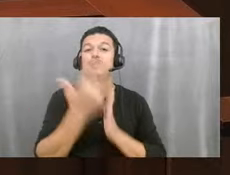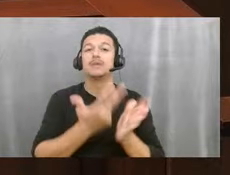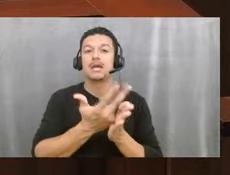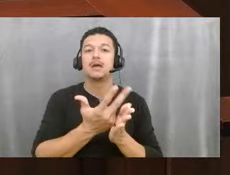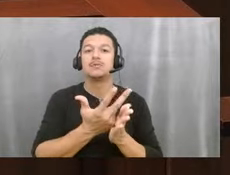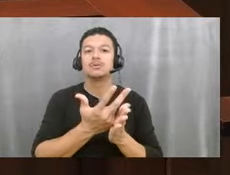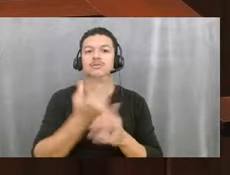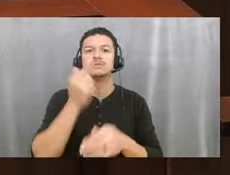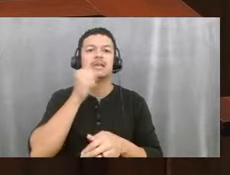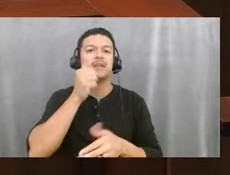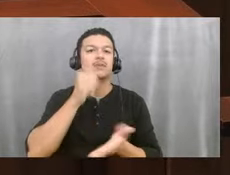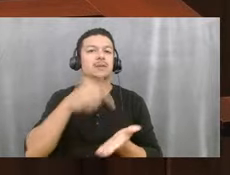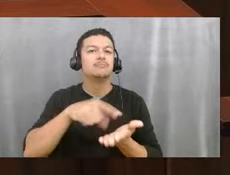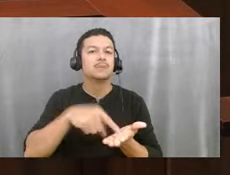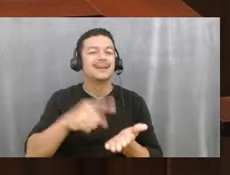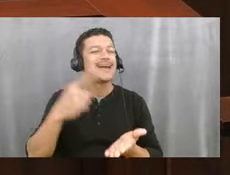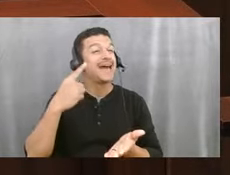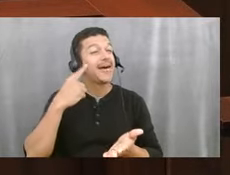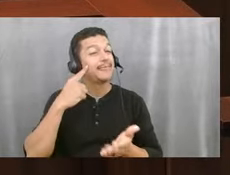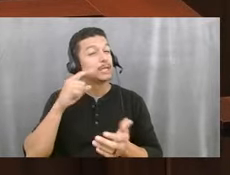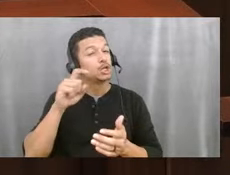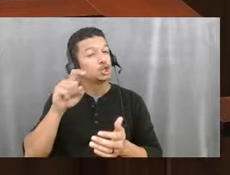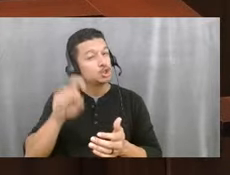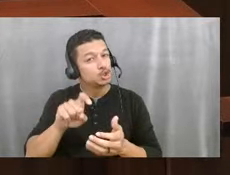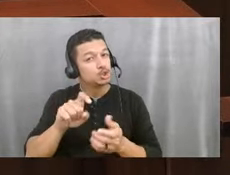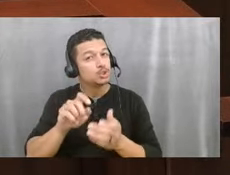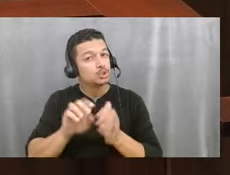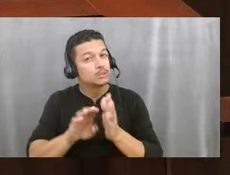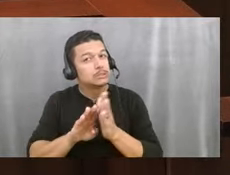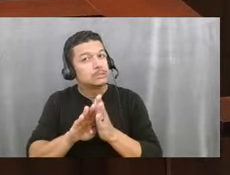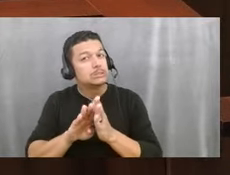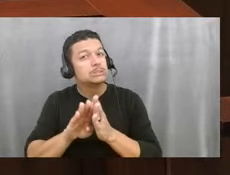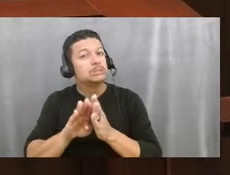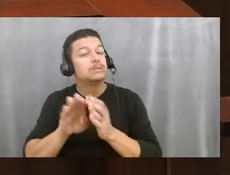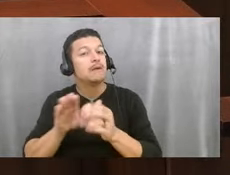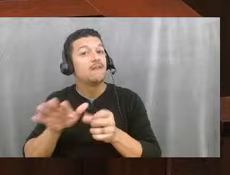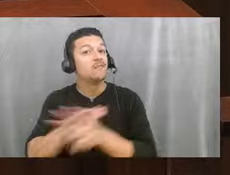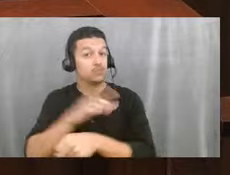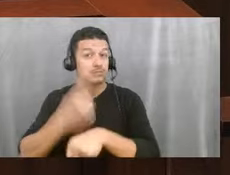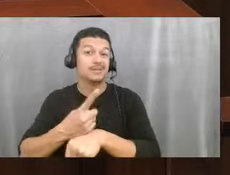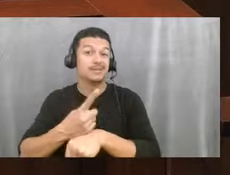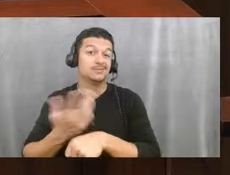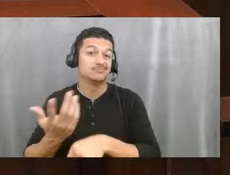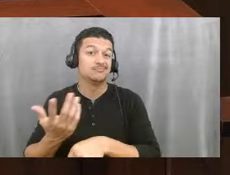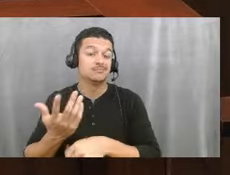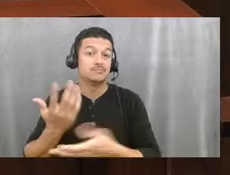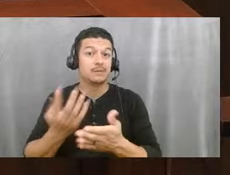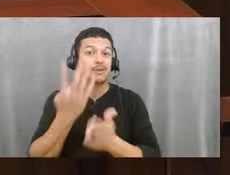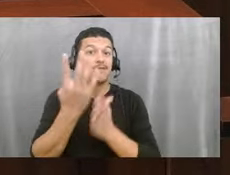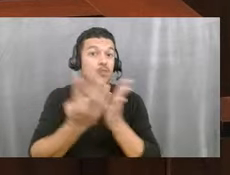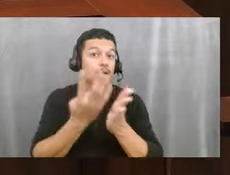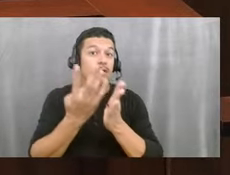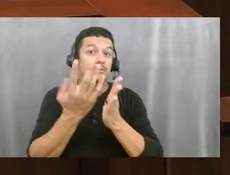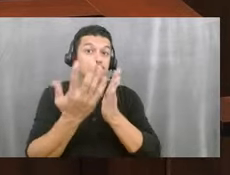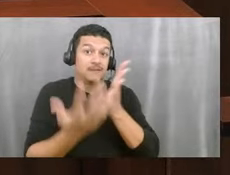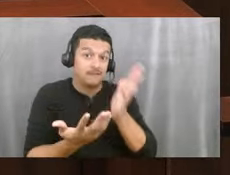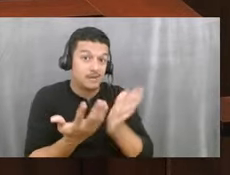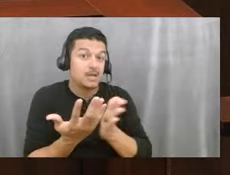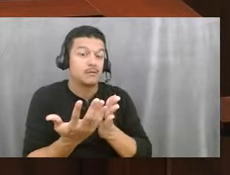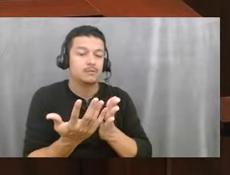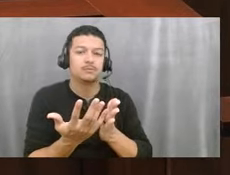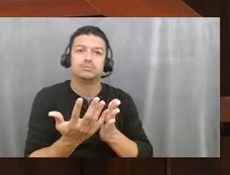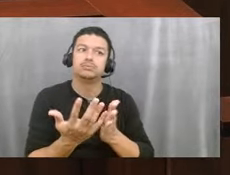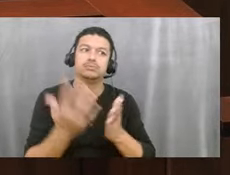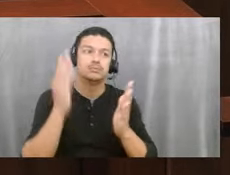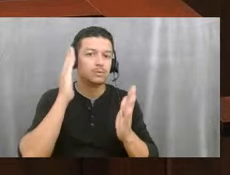that we should be at least moving in the direction of a full day. And they have been interested in possibly going to four or five hours a day. It would make such a difference for